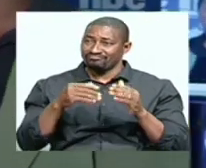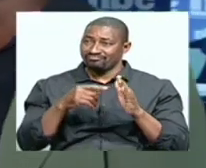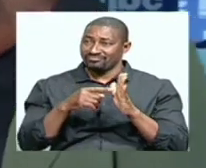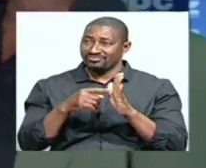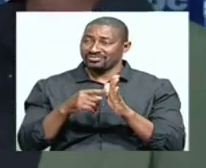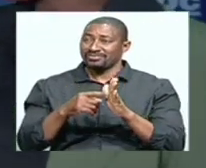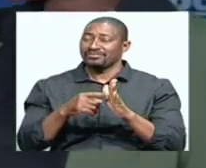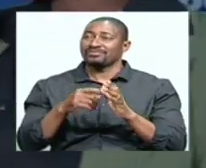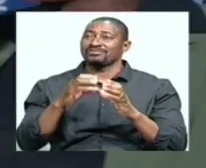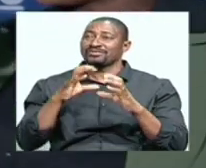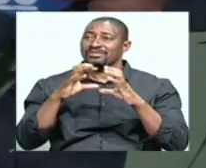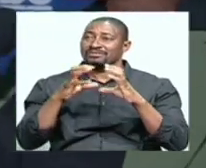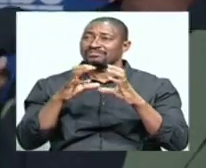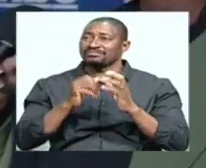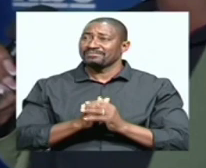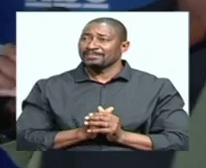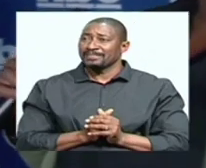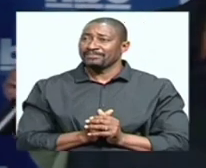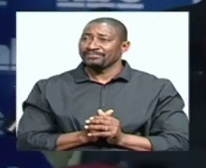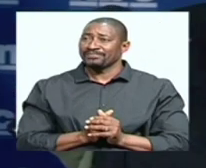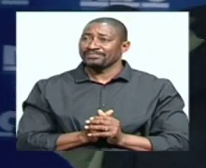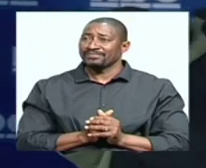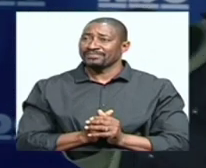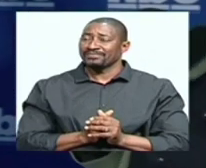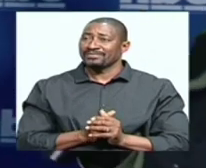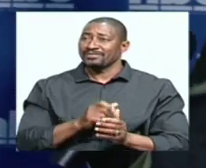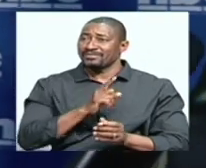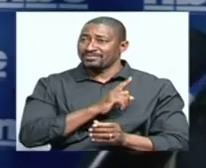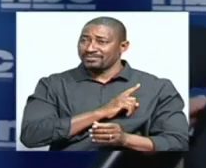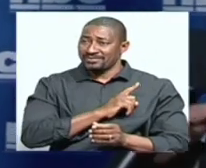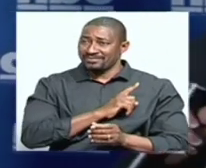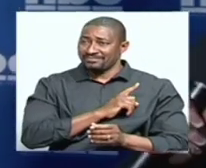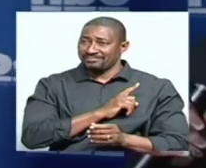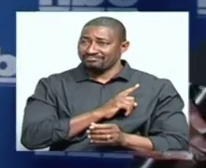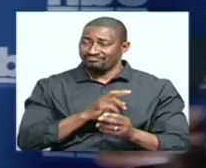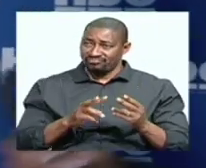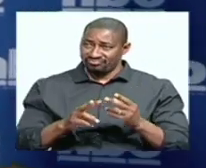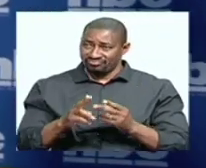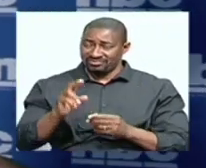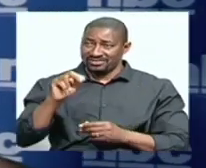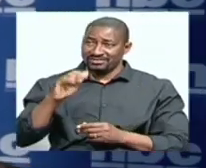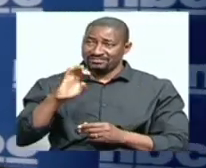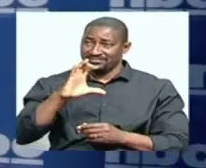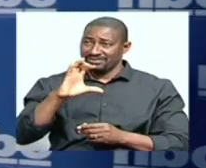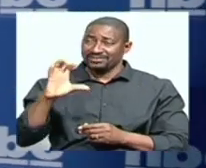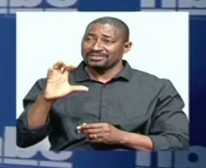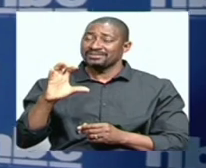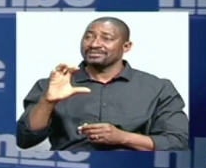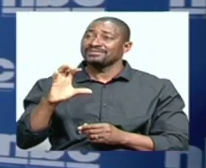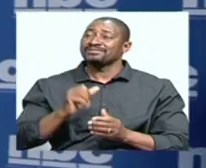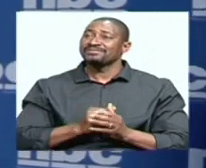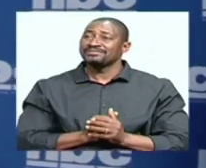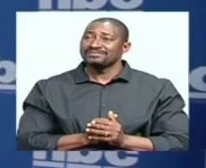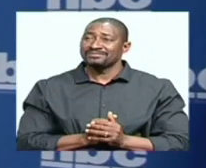Similo, thank you so much for joining us this evening. Why the reinvention of the NBC brand? Thank you, Ndapa.